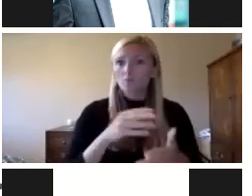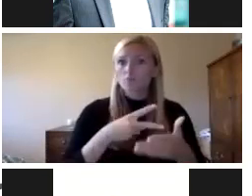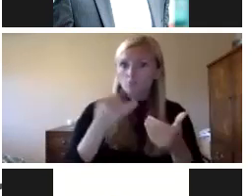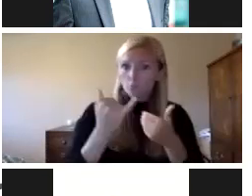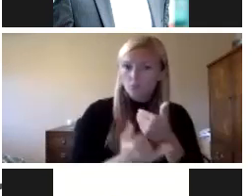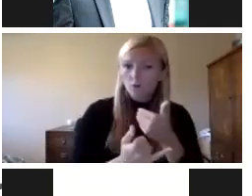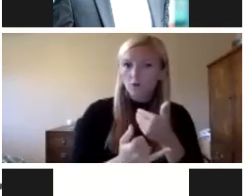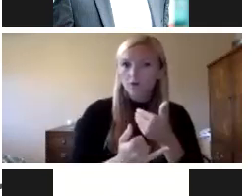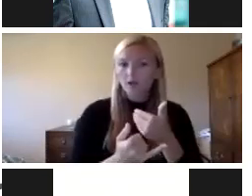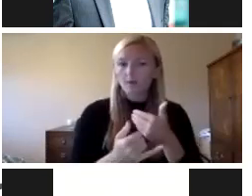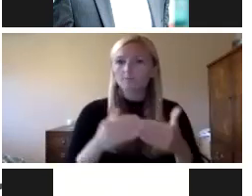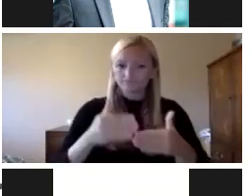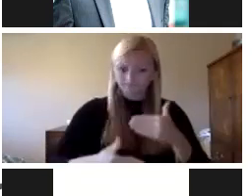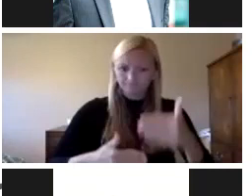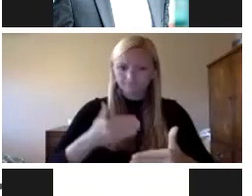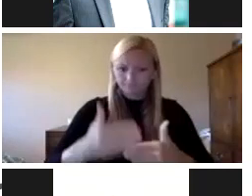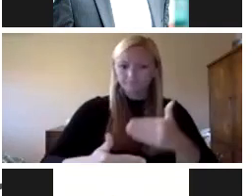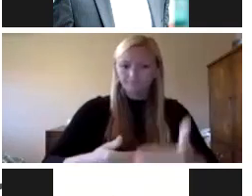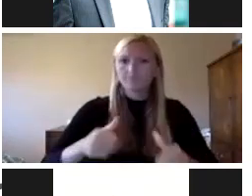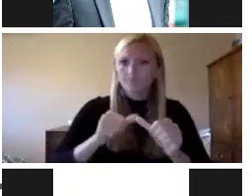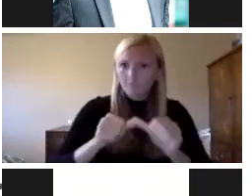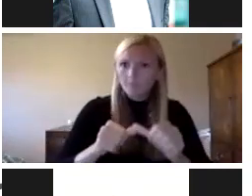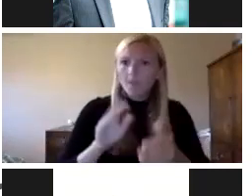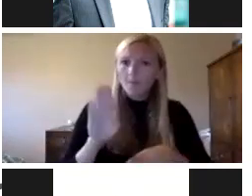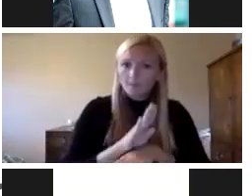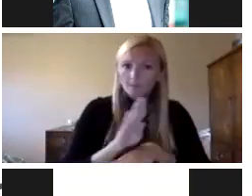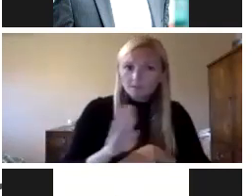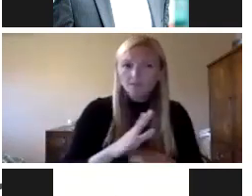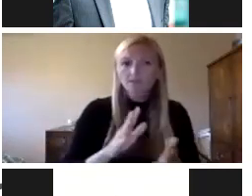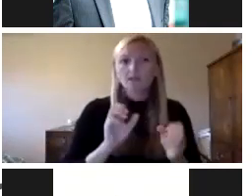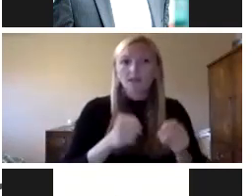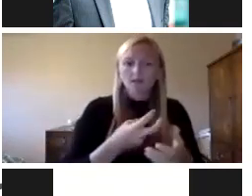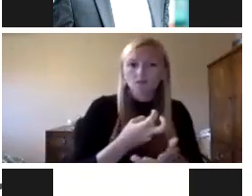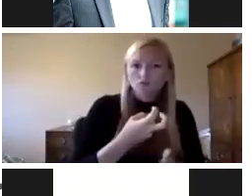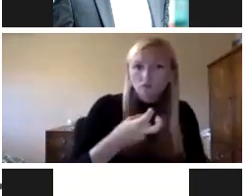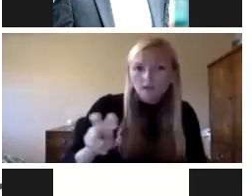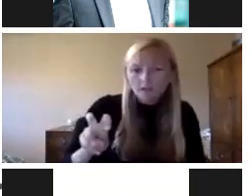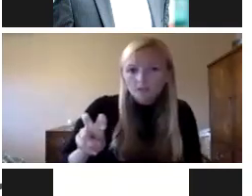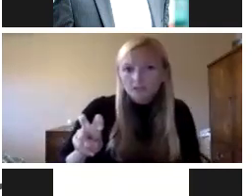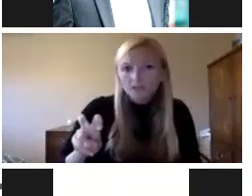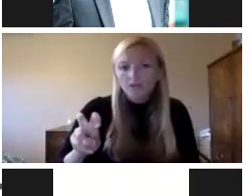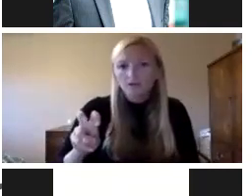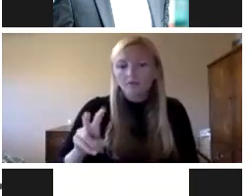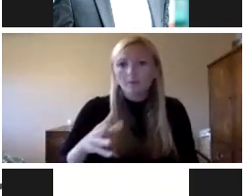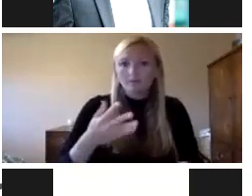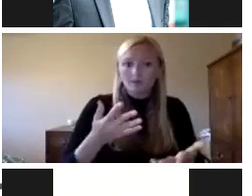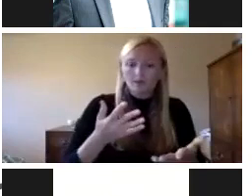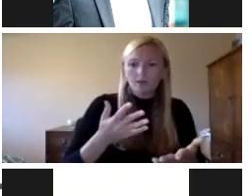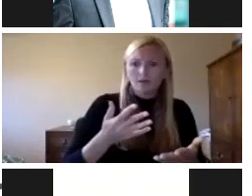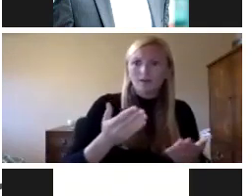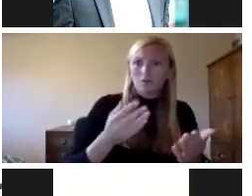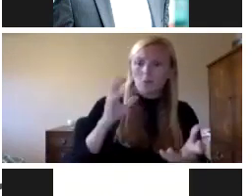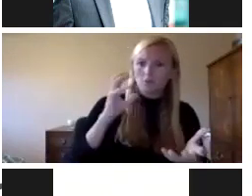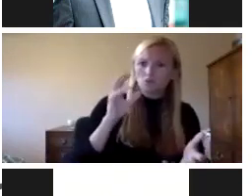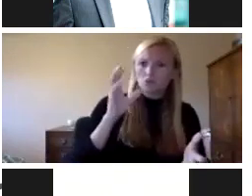viable steps to maintain business. It includes transitioning from a continuity state or an abnormal state to a new normal.